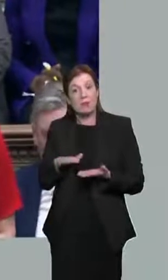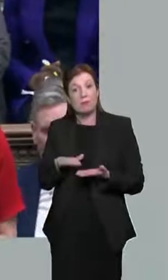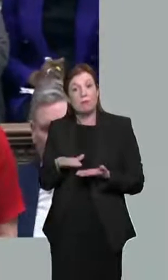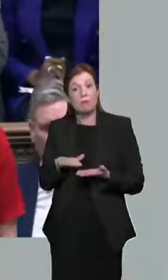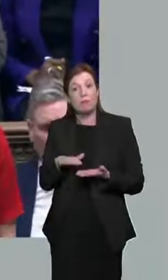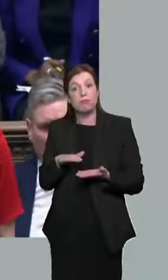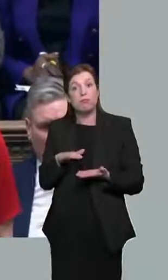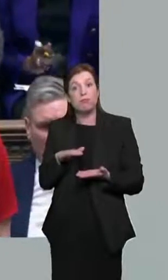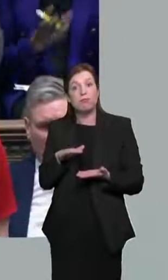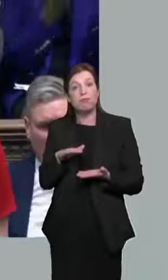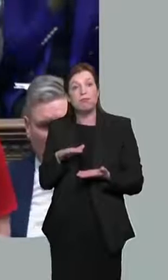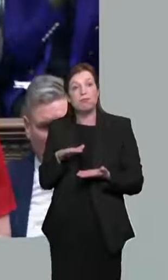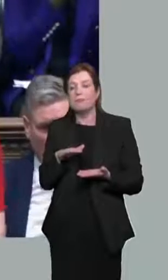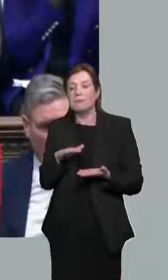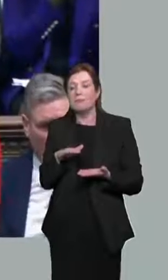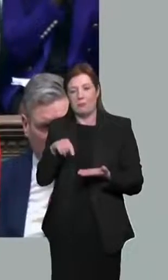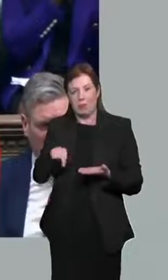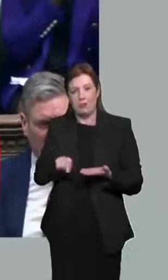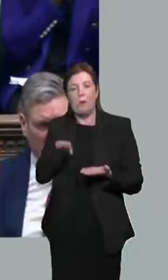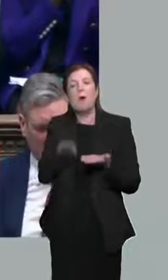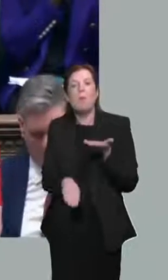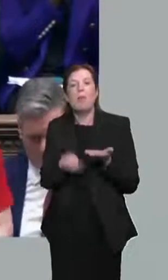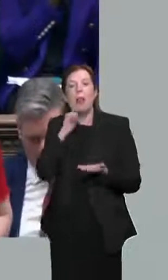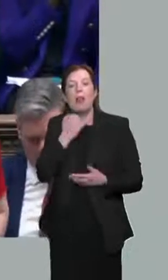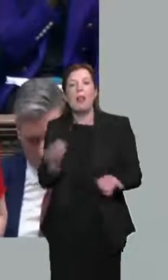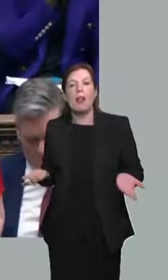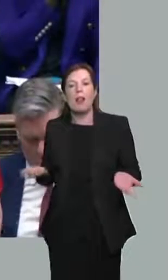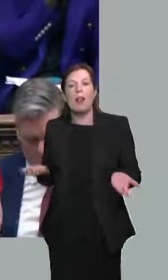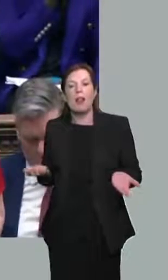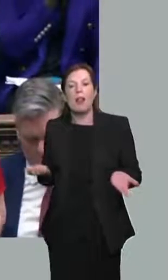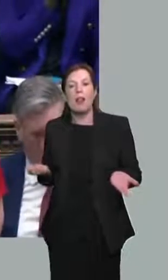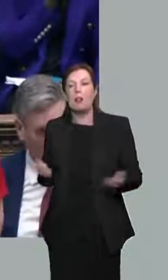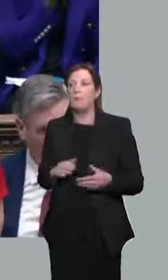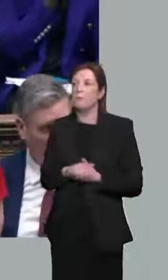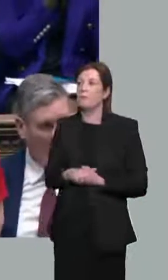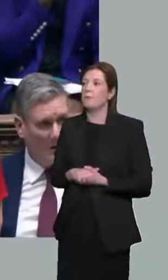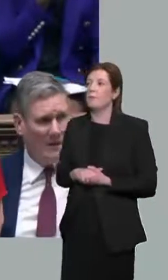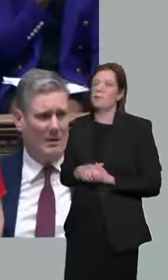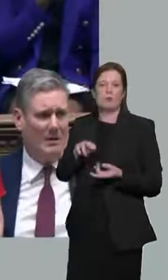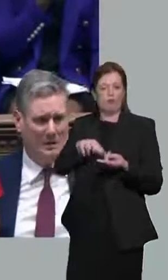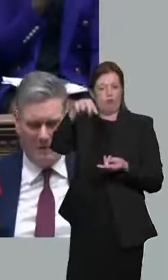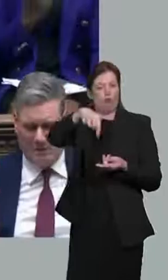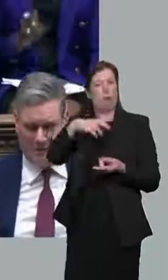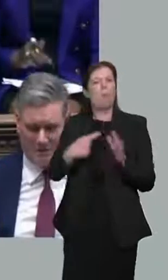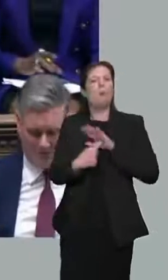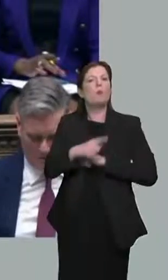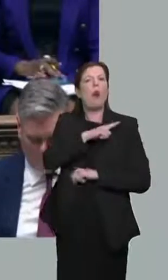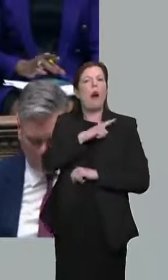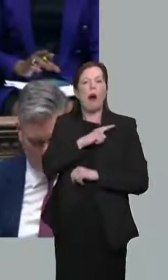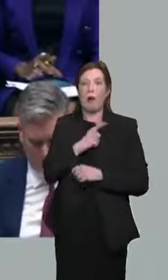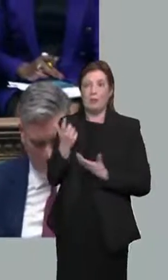downgraded this year too. Now growth is essential for funding our public services,